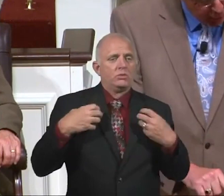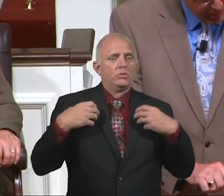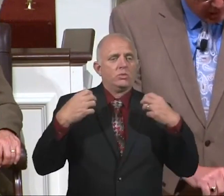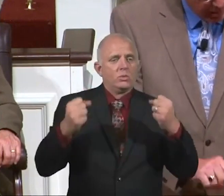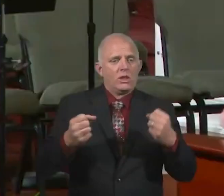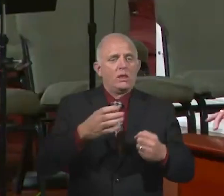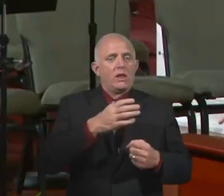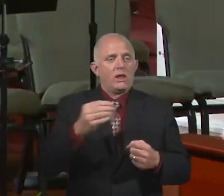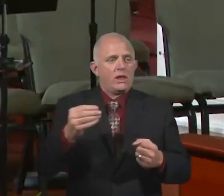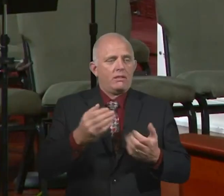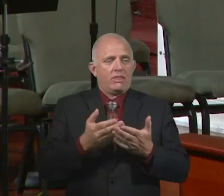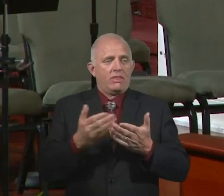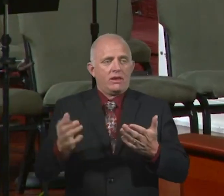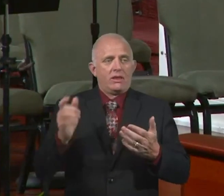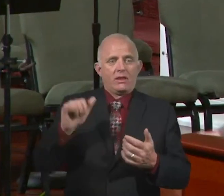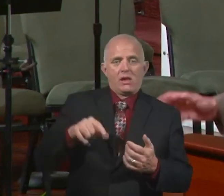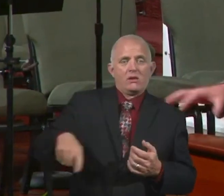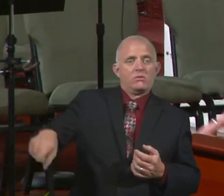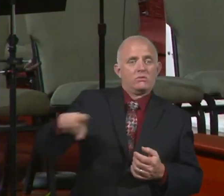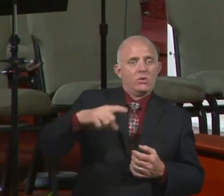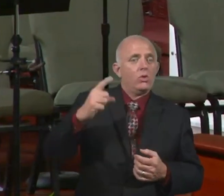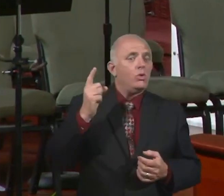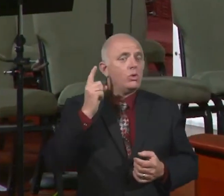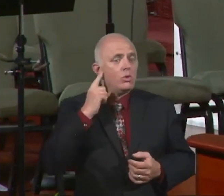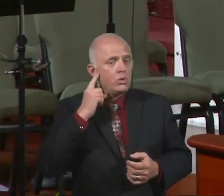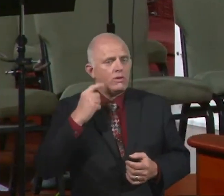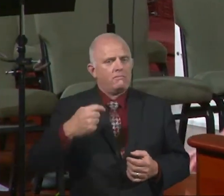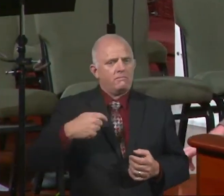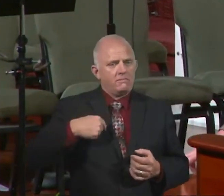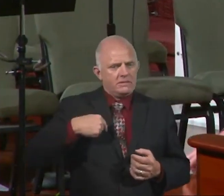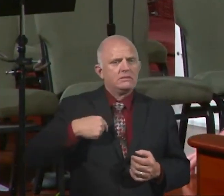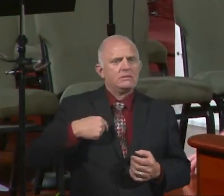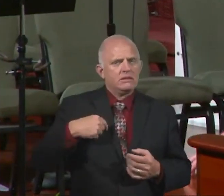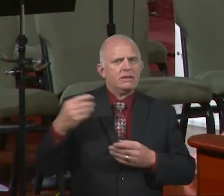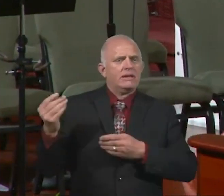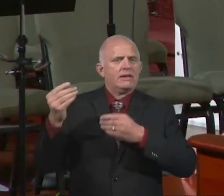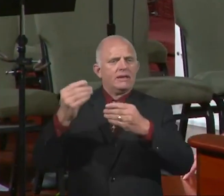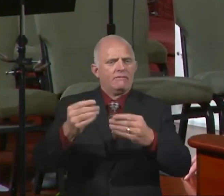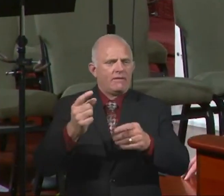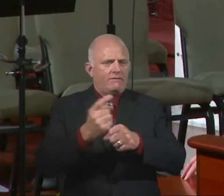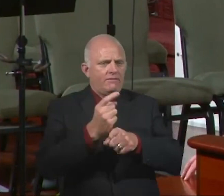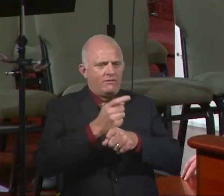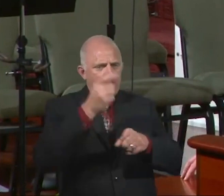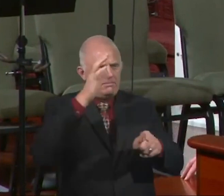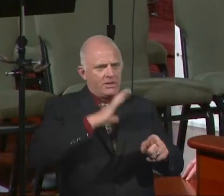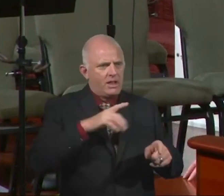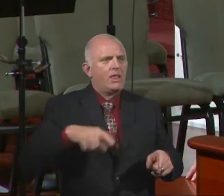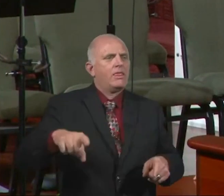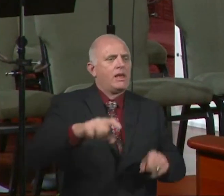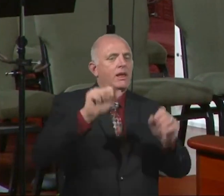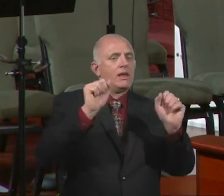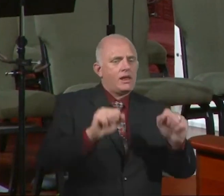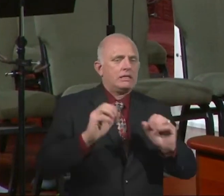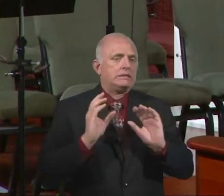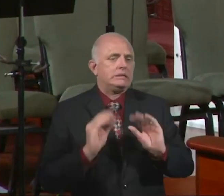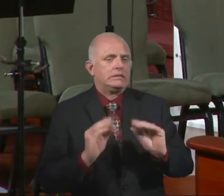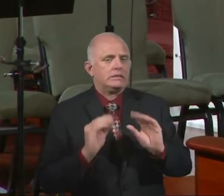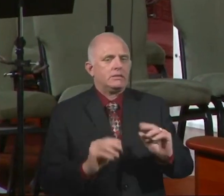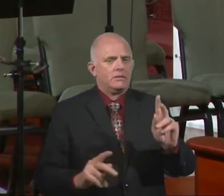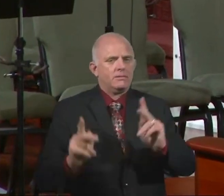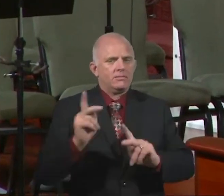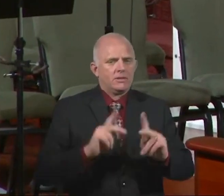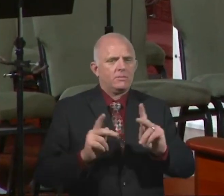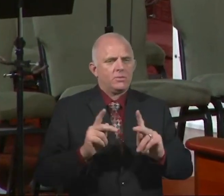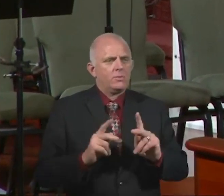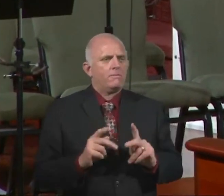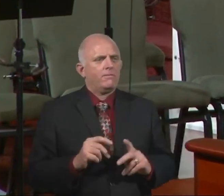which thou hast heard of me among many witnesses, the same commit thou to faithful men who shall be able to teach others also. He said, I want you to be a